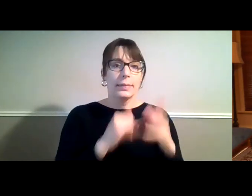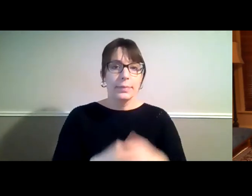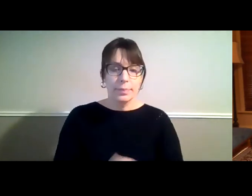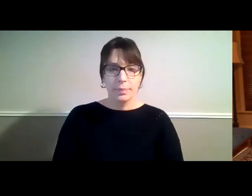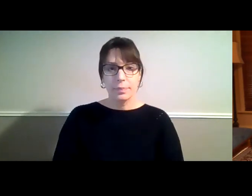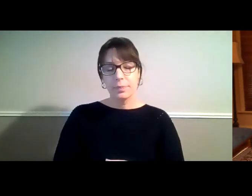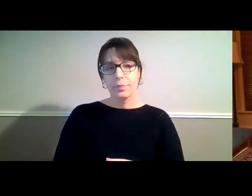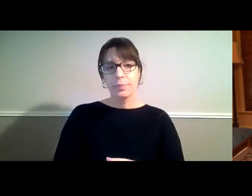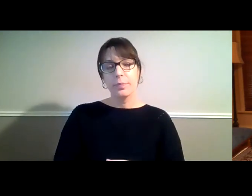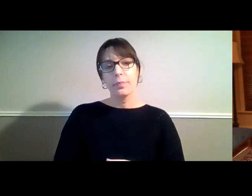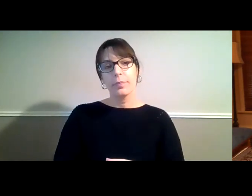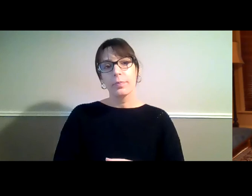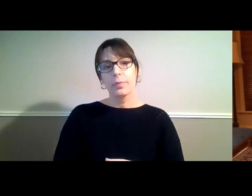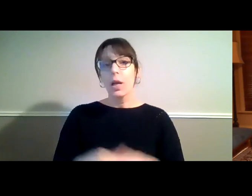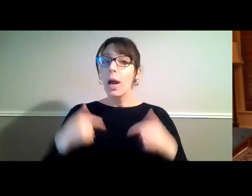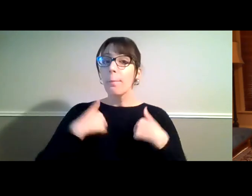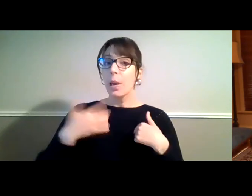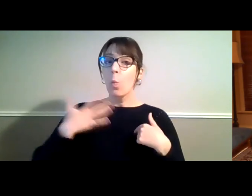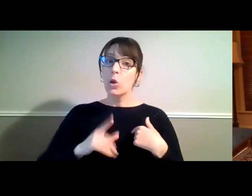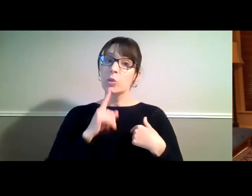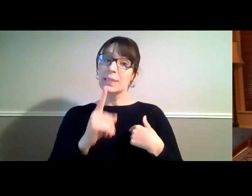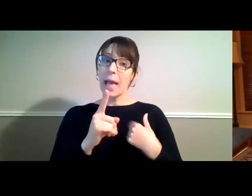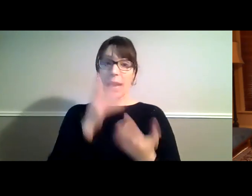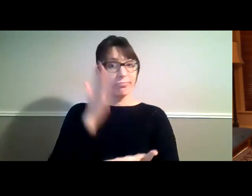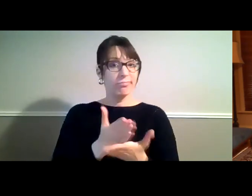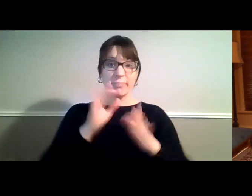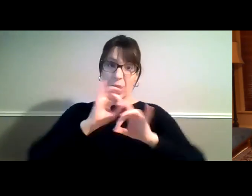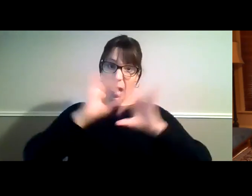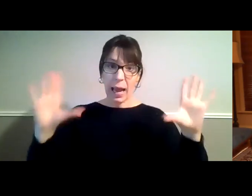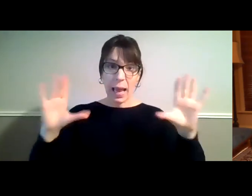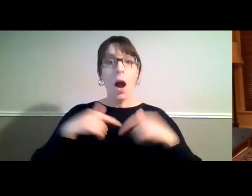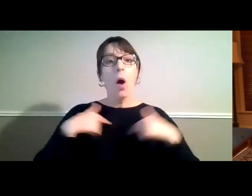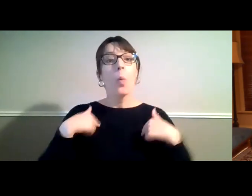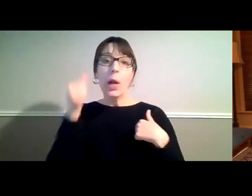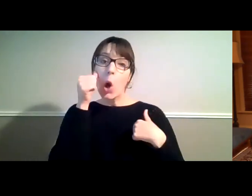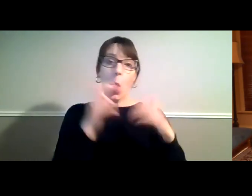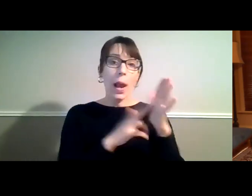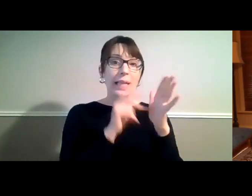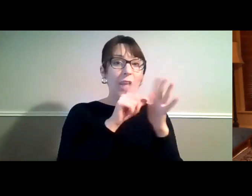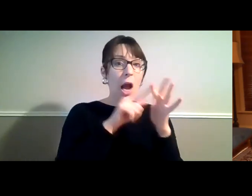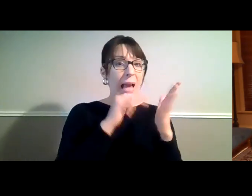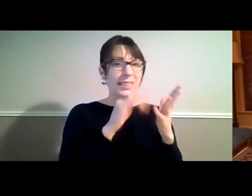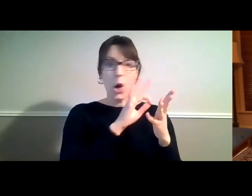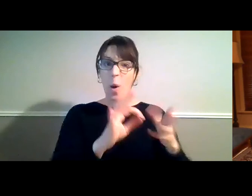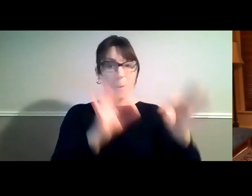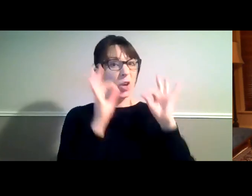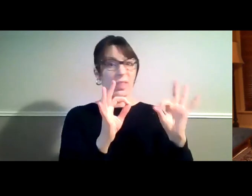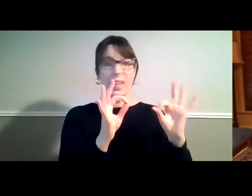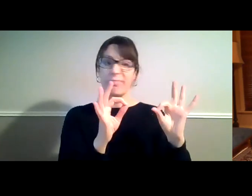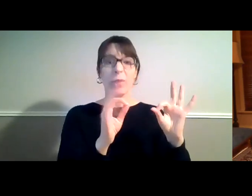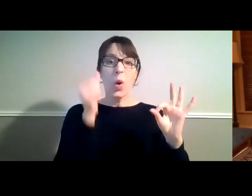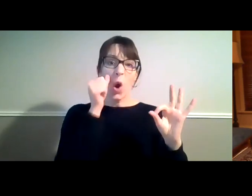I want to state up front that we understand that the NDIS isn't perfect either. We know it has its flaws,